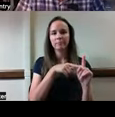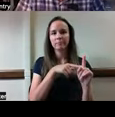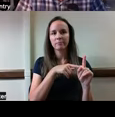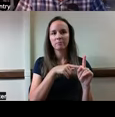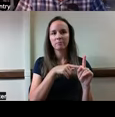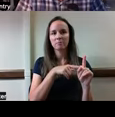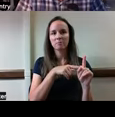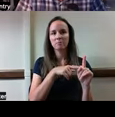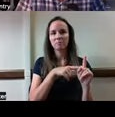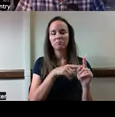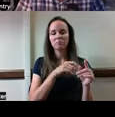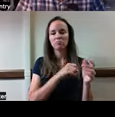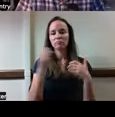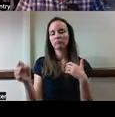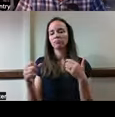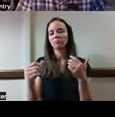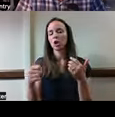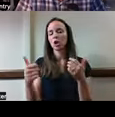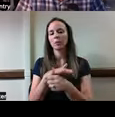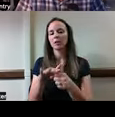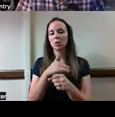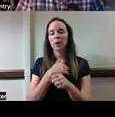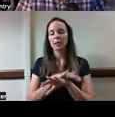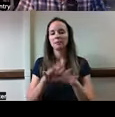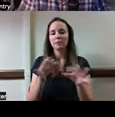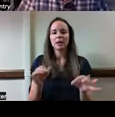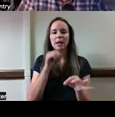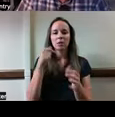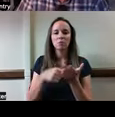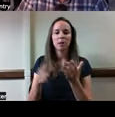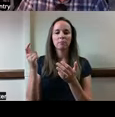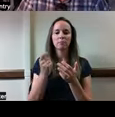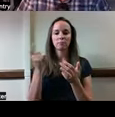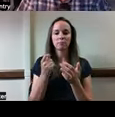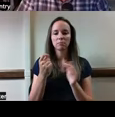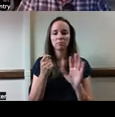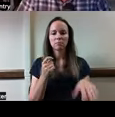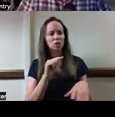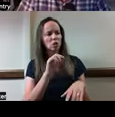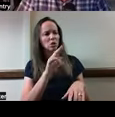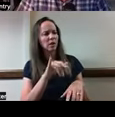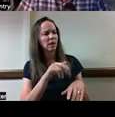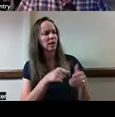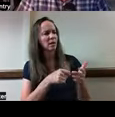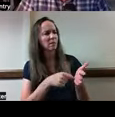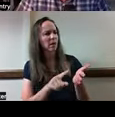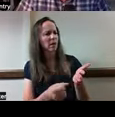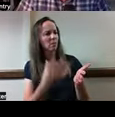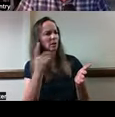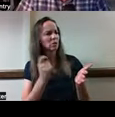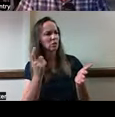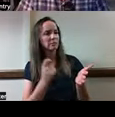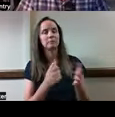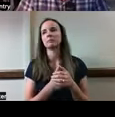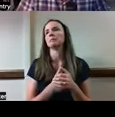So I did not elect to go with the subscription for it. So. Do you know how much the subscription is? Not without